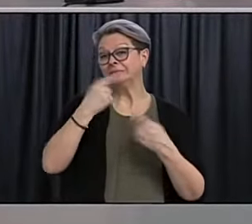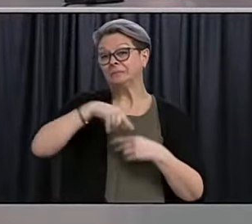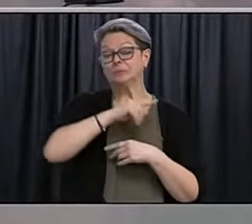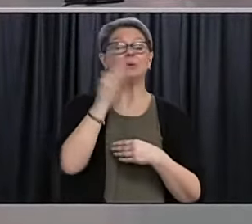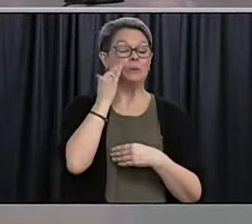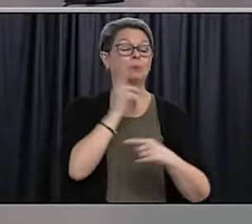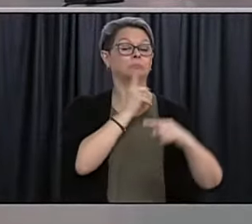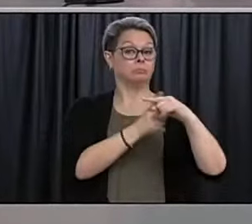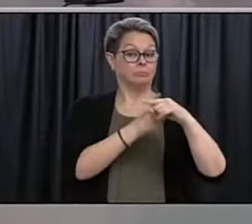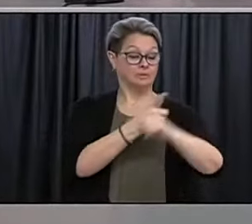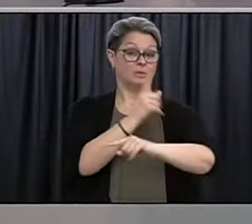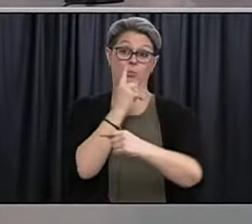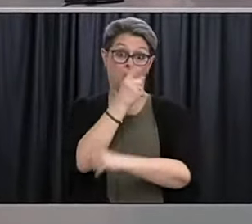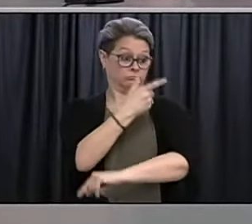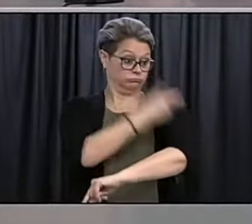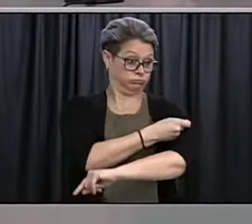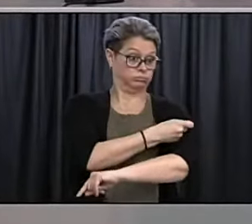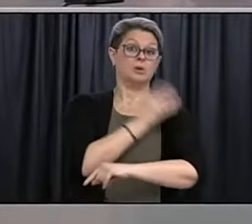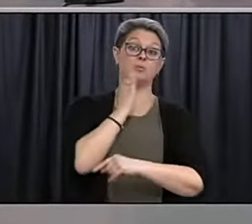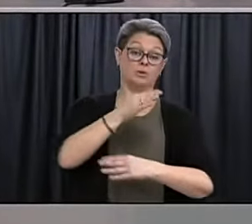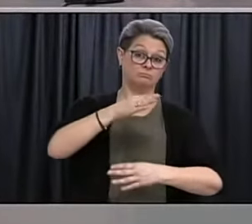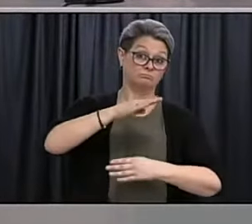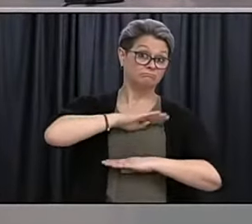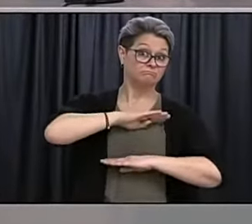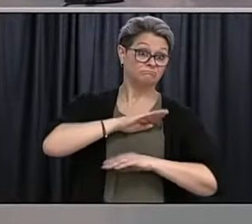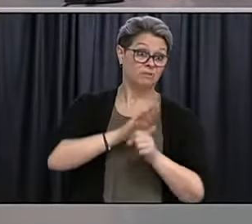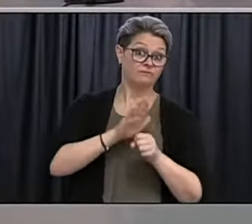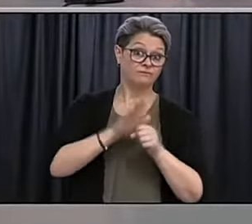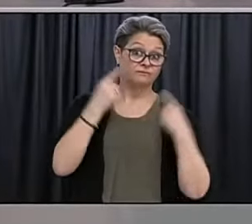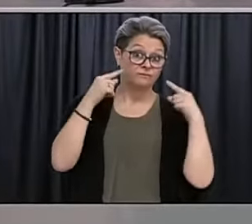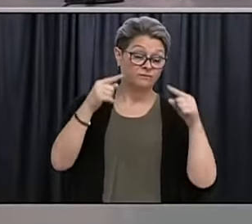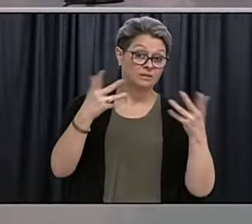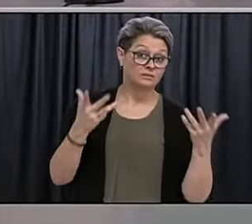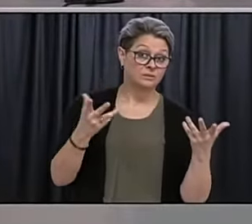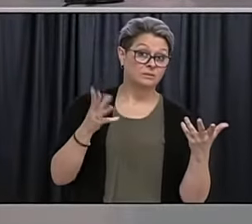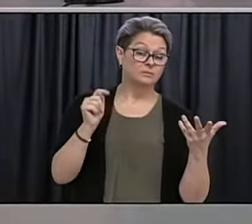know, it's a step closer to normal, but how much closer is it really for us?